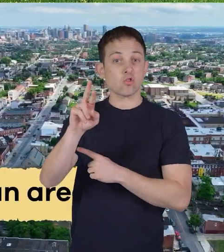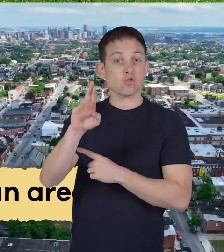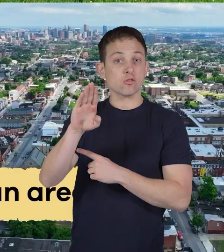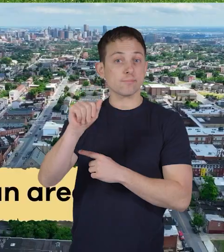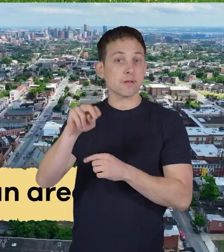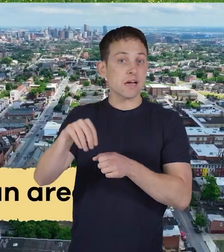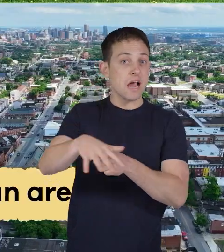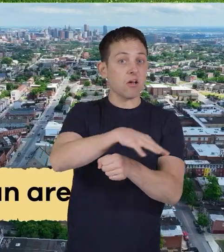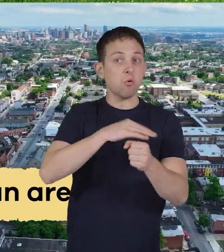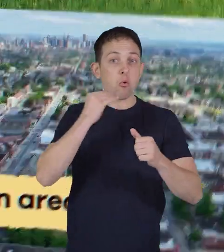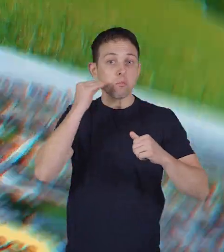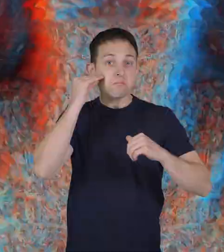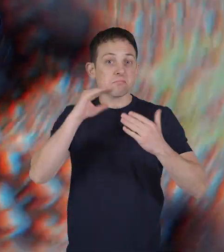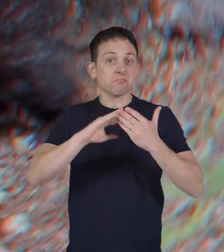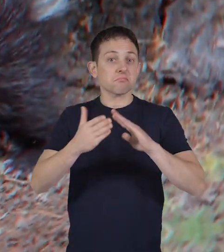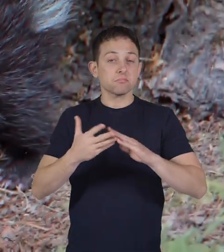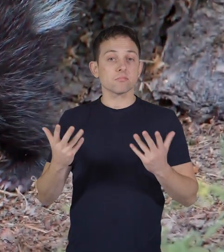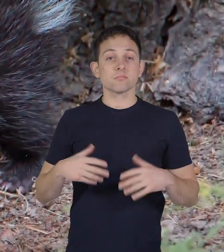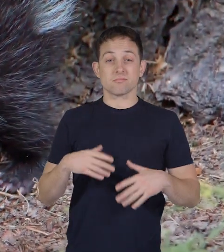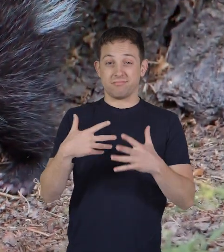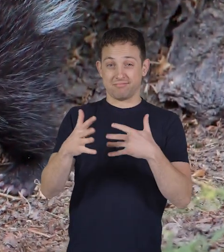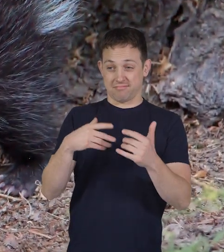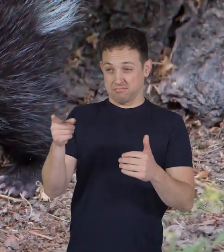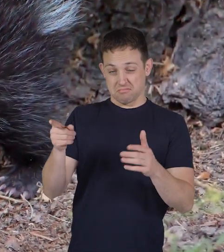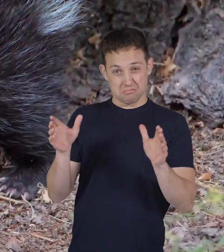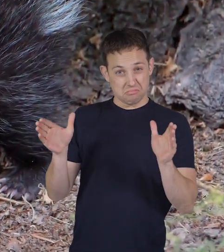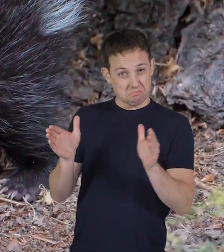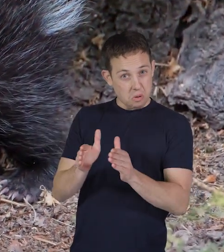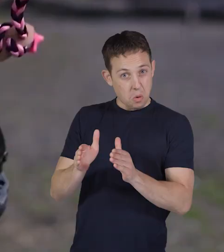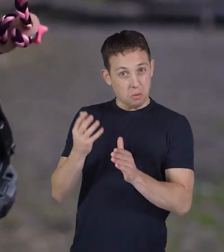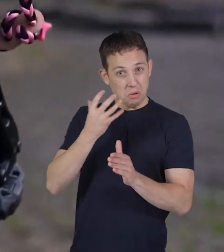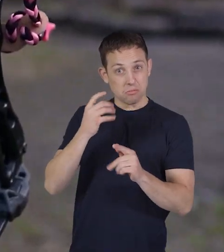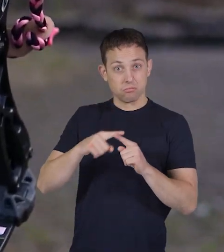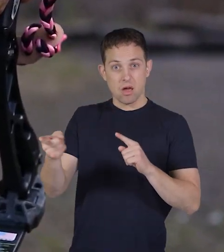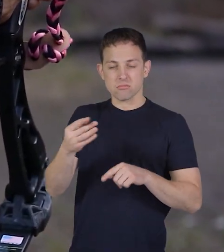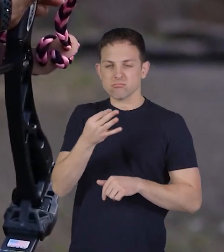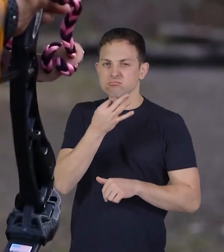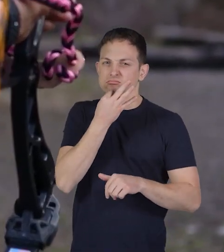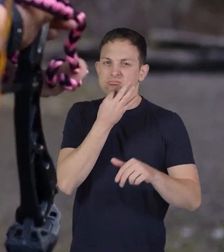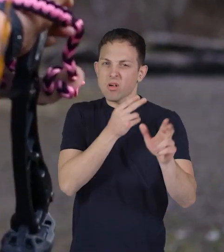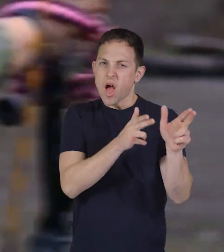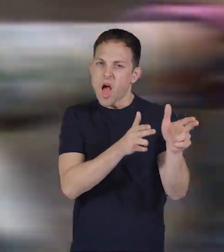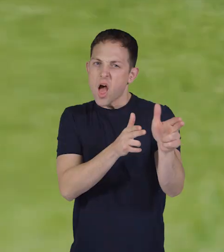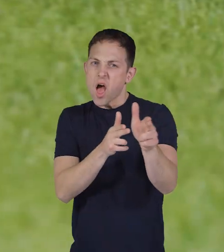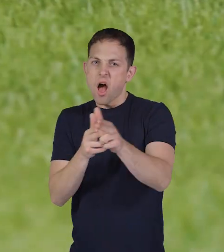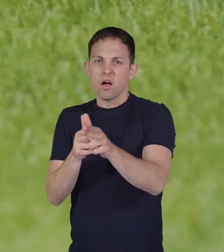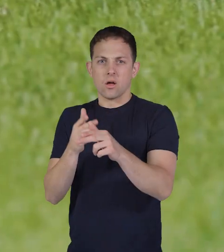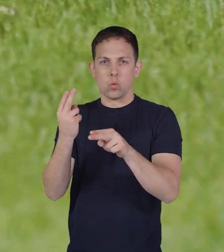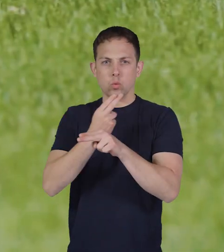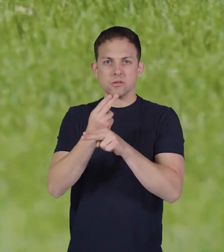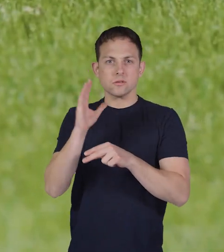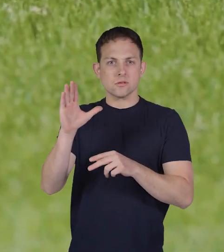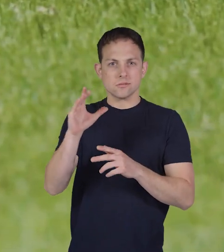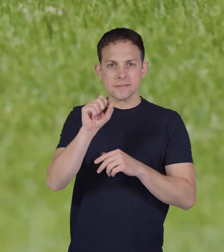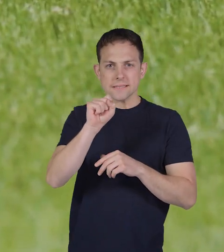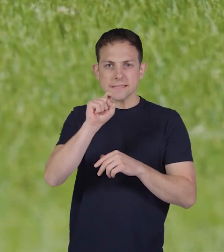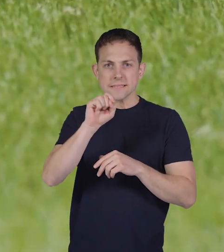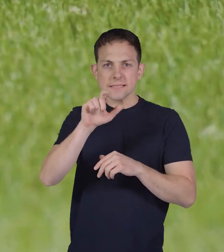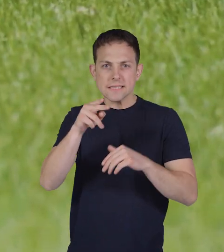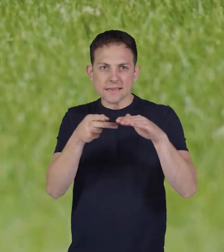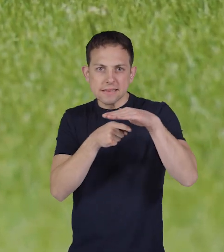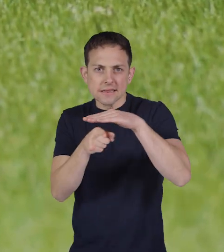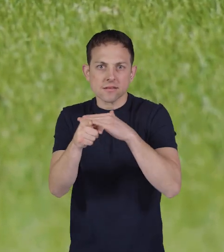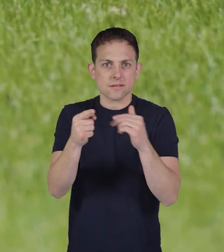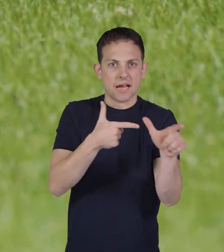urban areas despite their small size they are skilled hunters and use a combination of